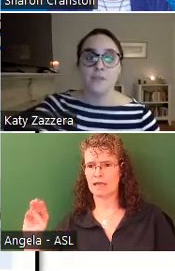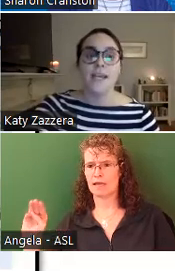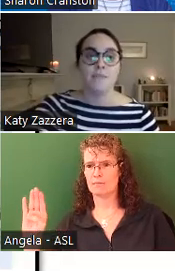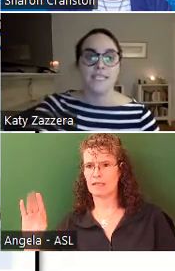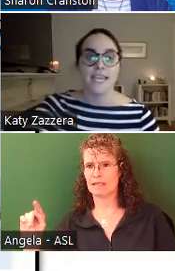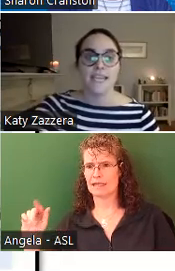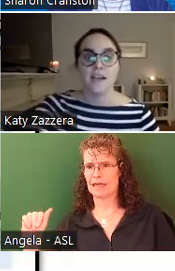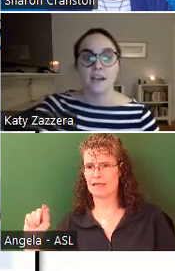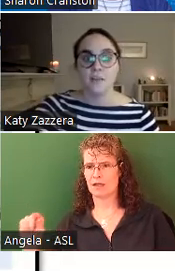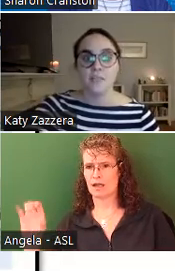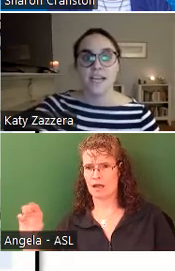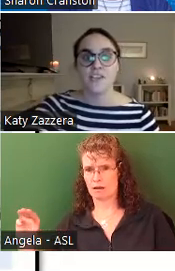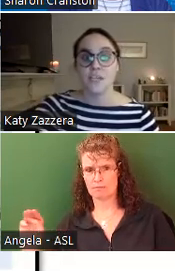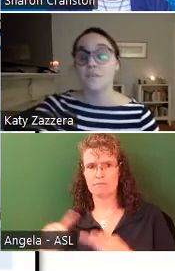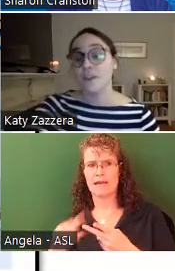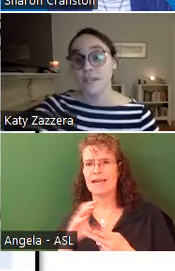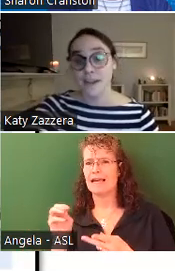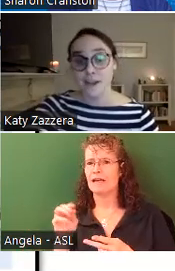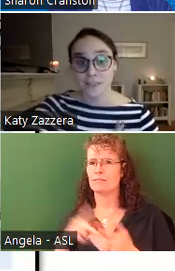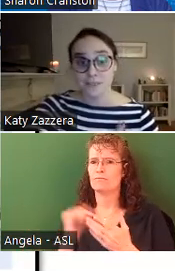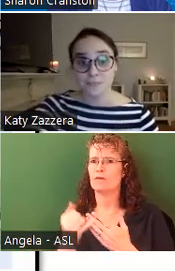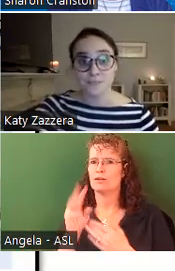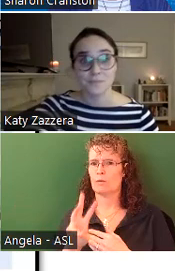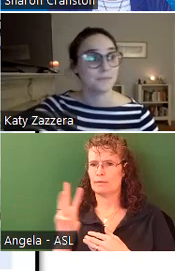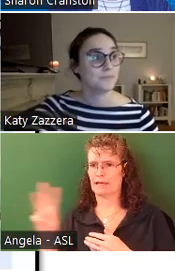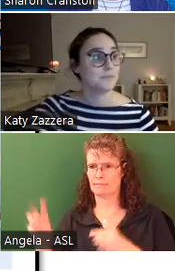.mbta.com slash Hingham Ferry Doc.